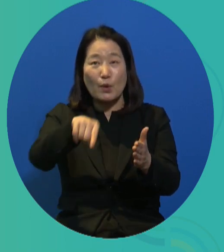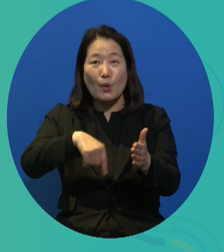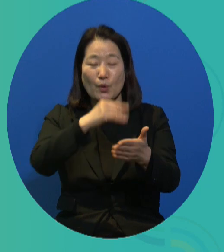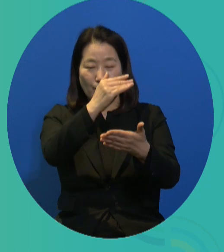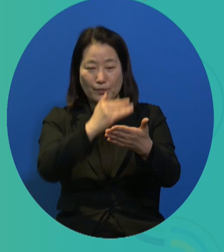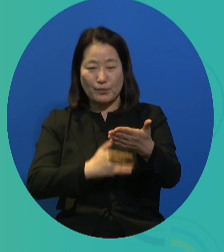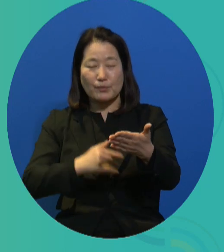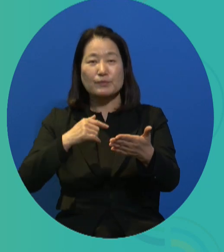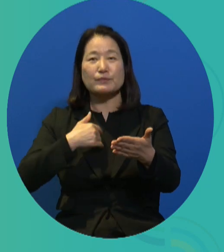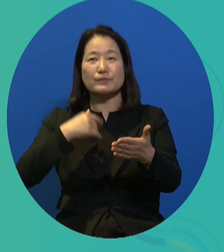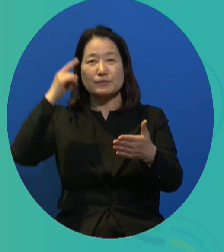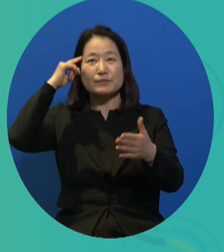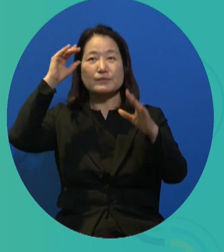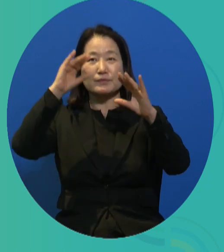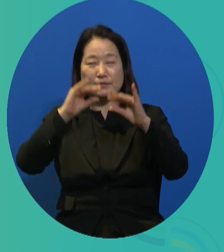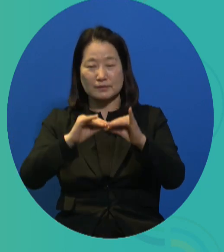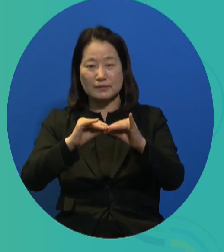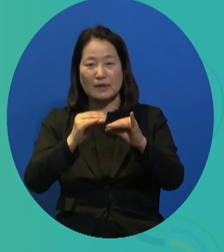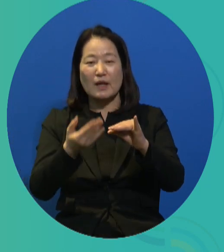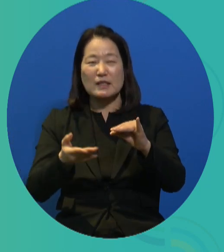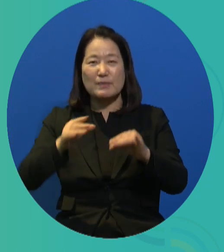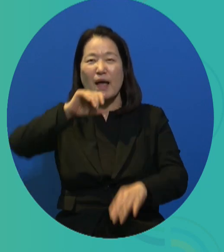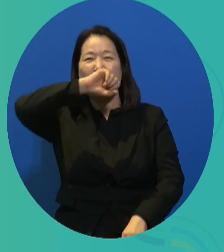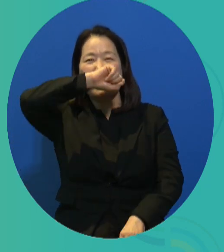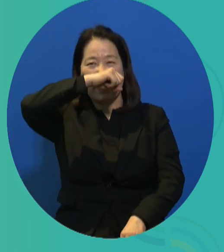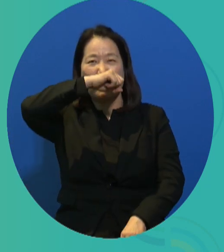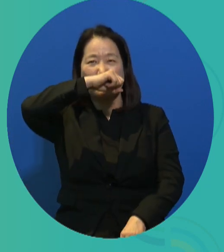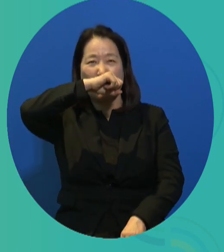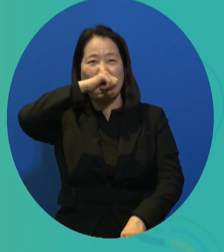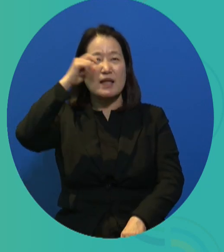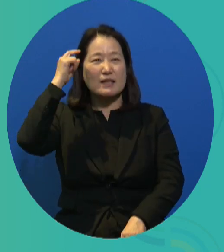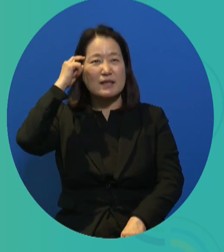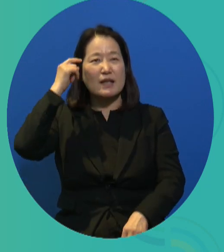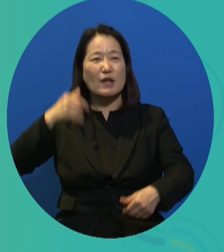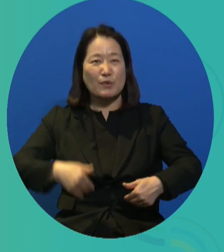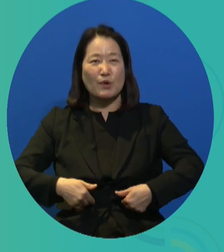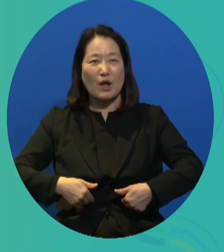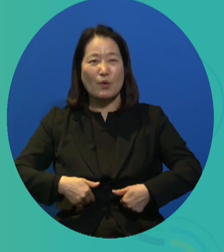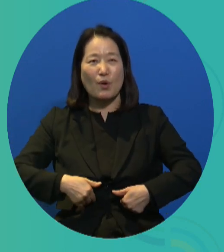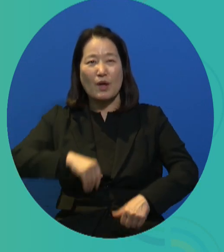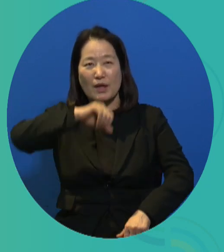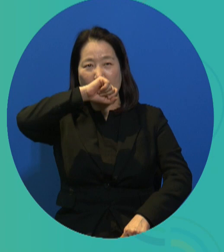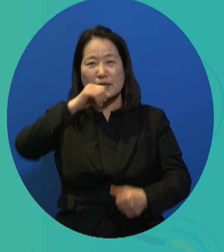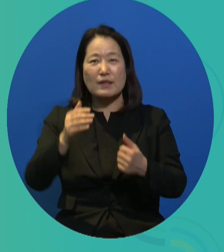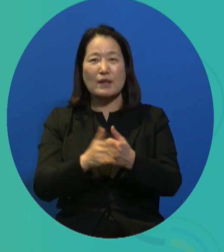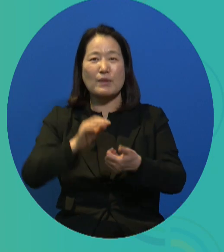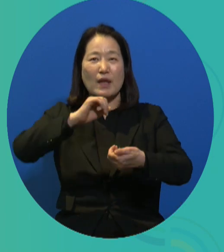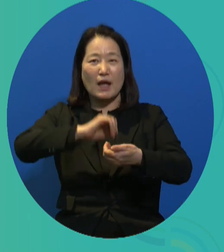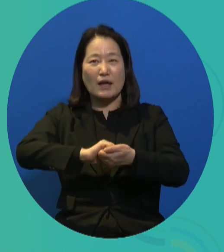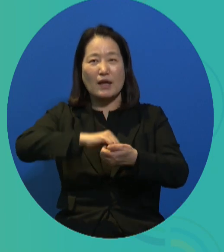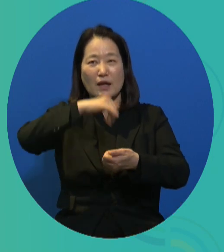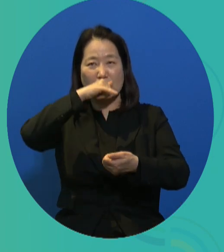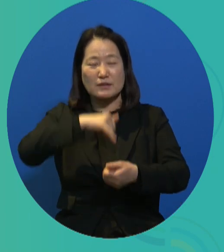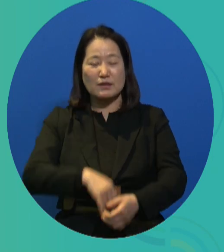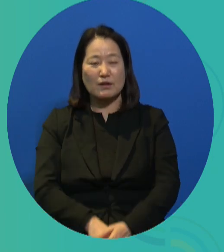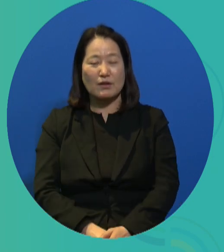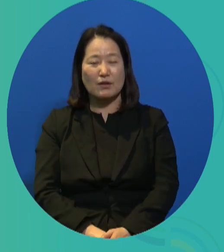that. However, we also have to be considerate of the current budgets at our disposal.